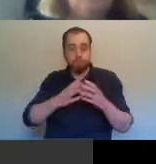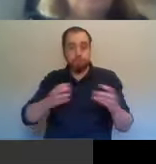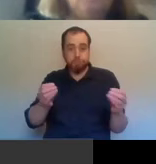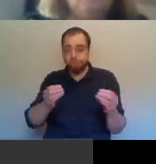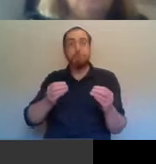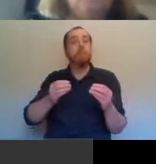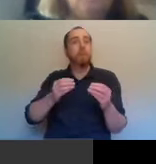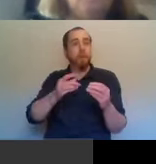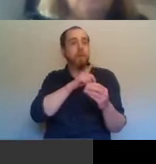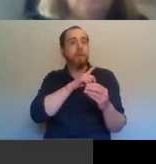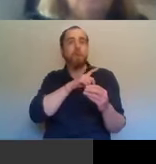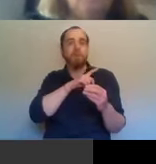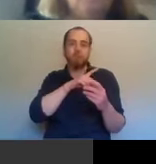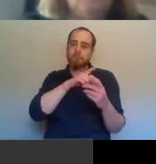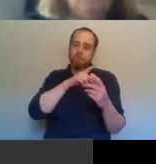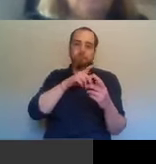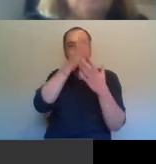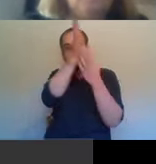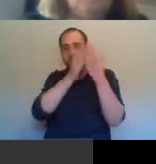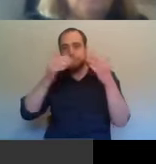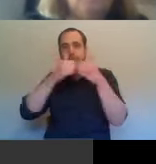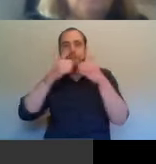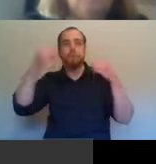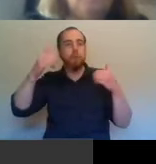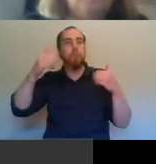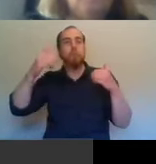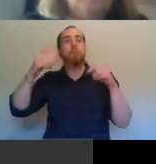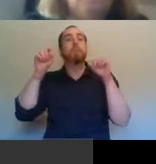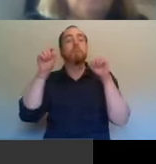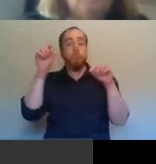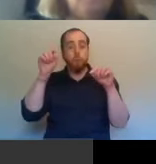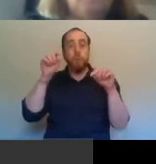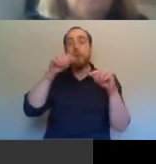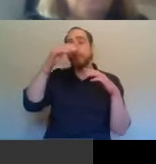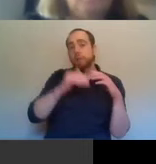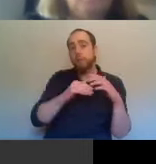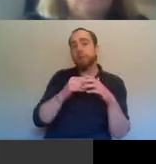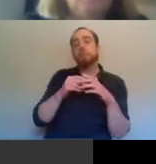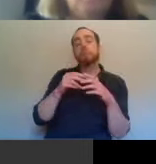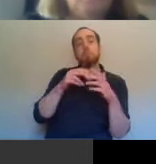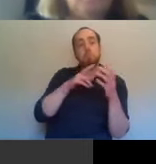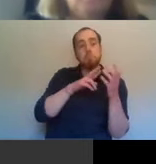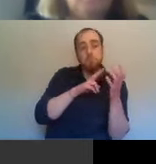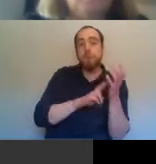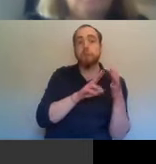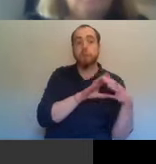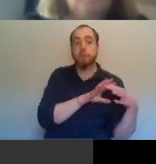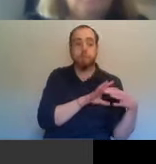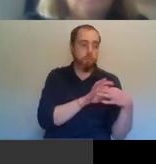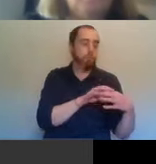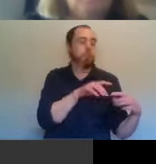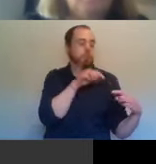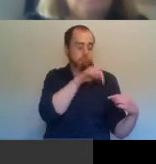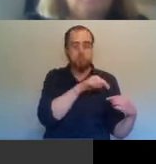just as nationalists in the North felt abandoned by Southern nationalists in 1921, 22, Southern unionists had a similar feeling of